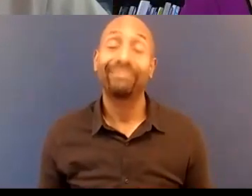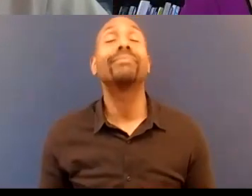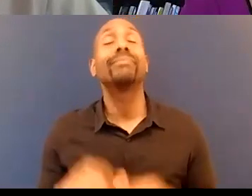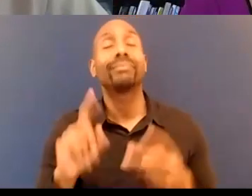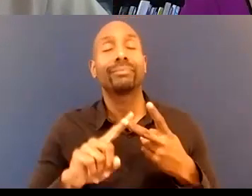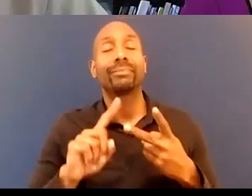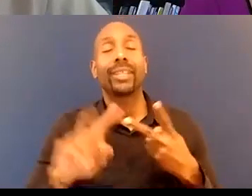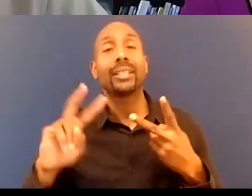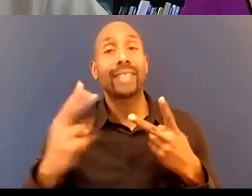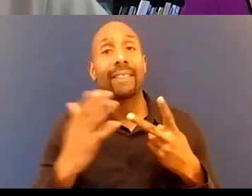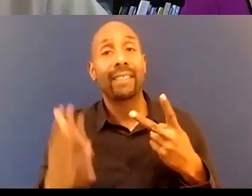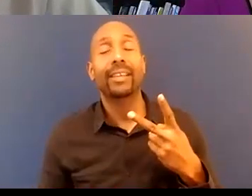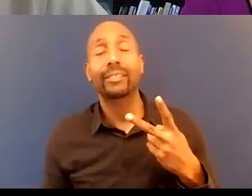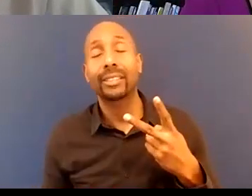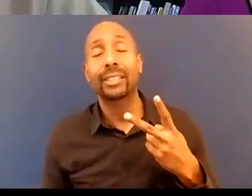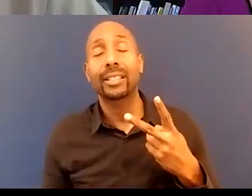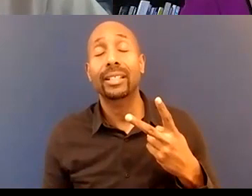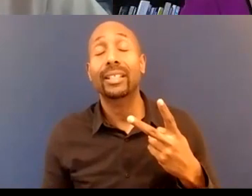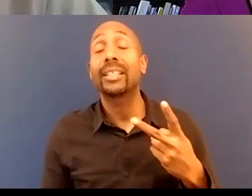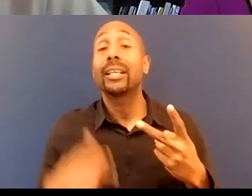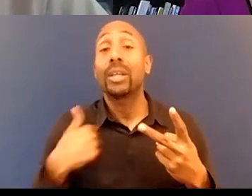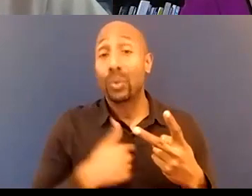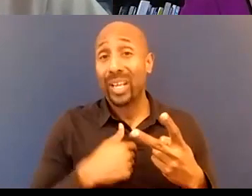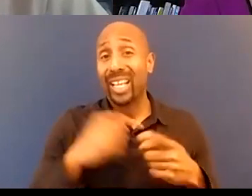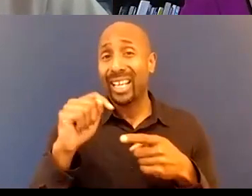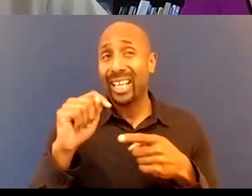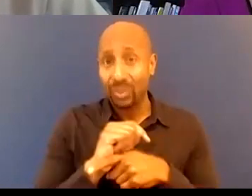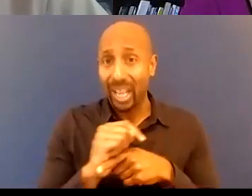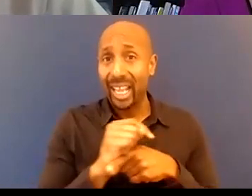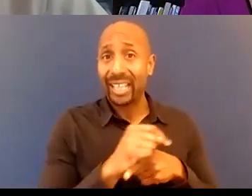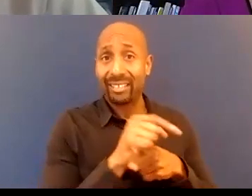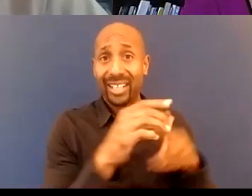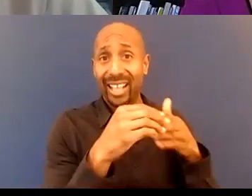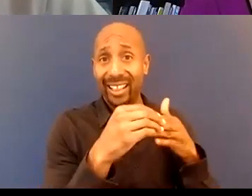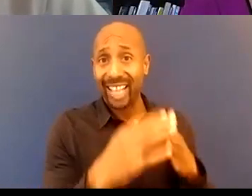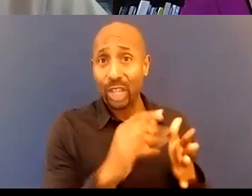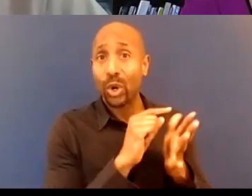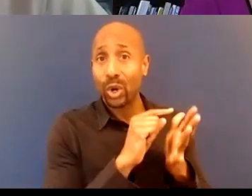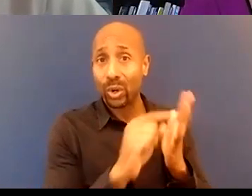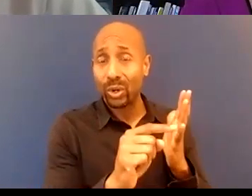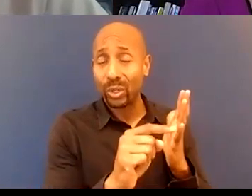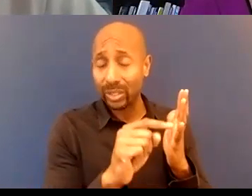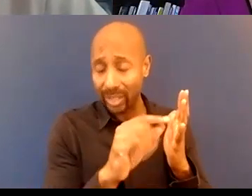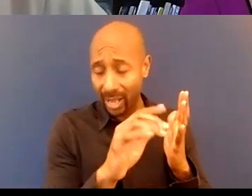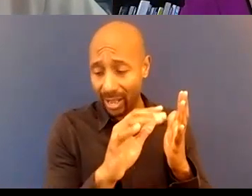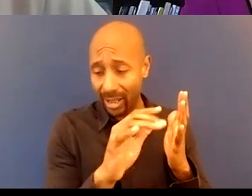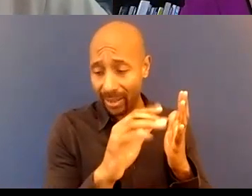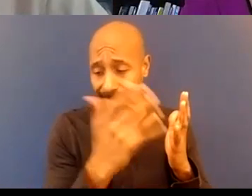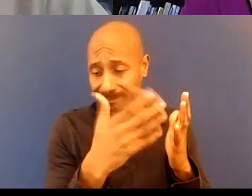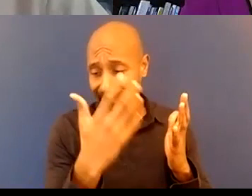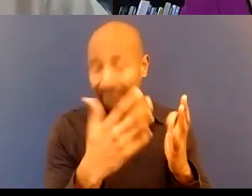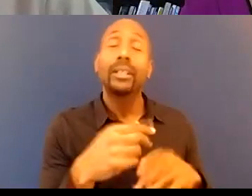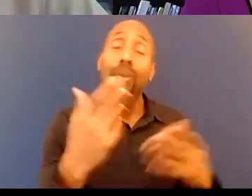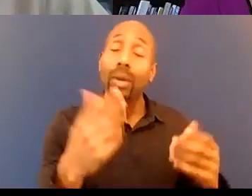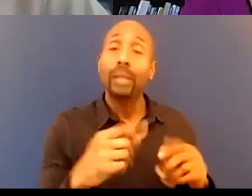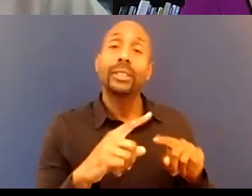thing is we actually train leadership in a uh uh depending on how we